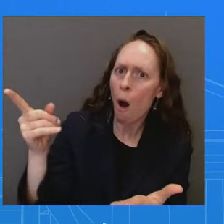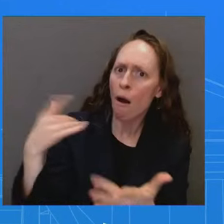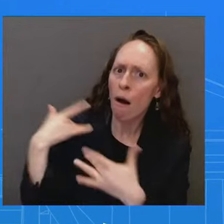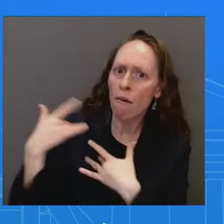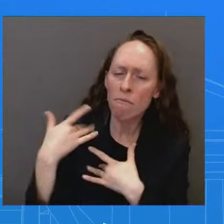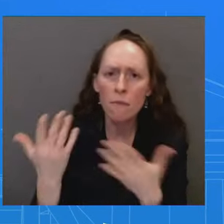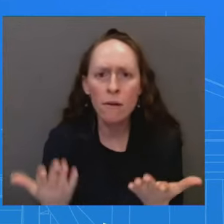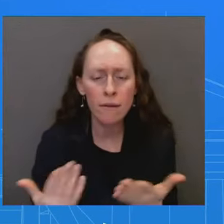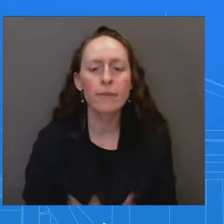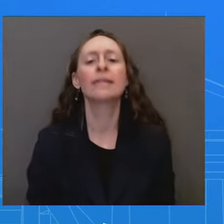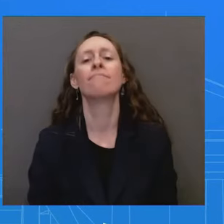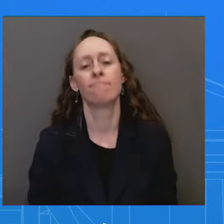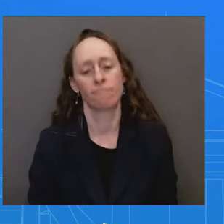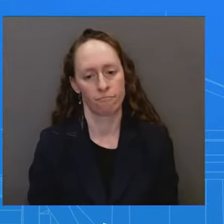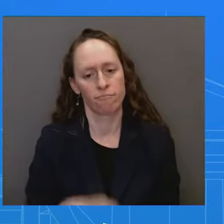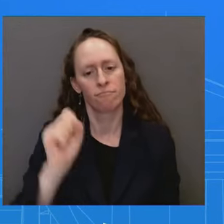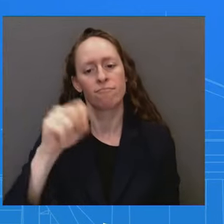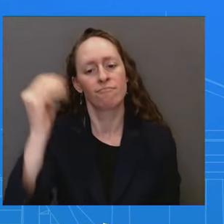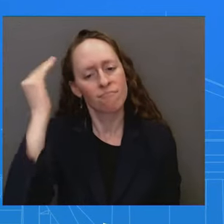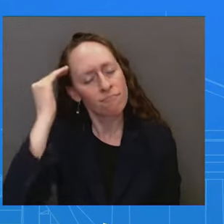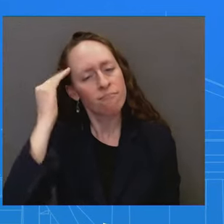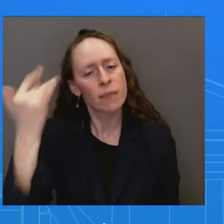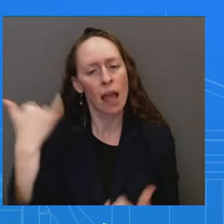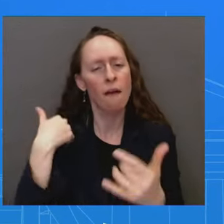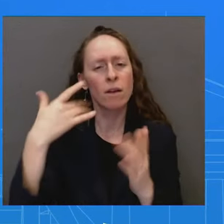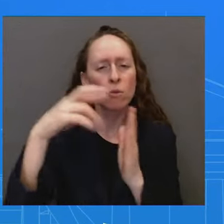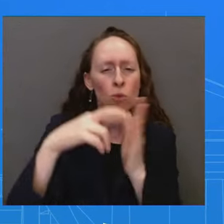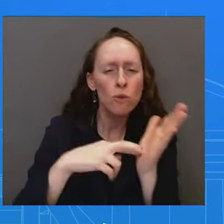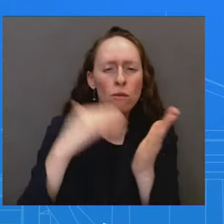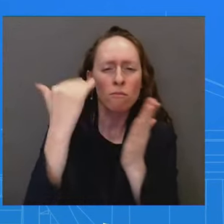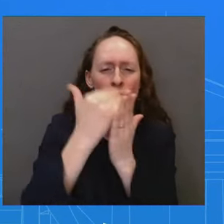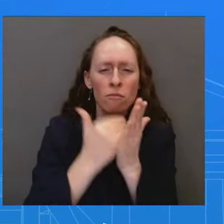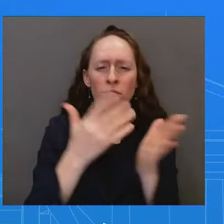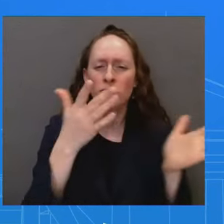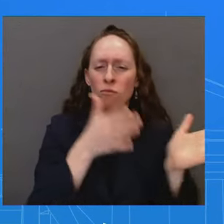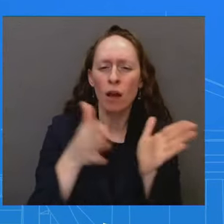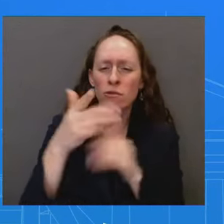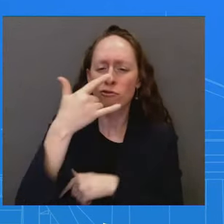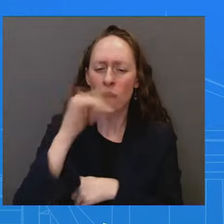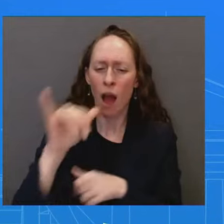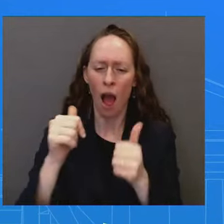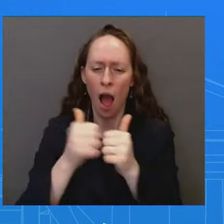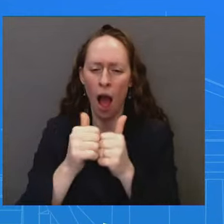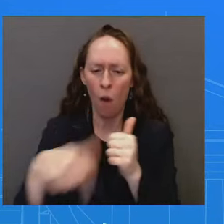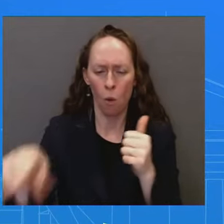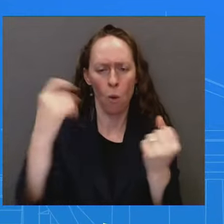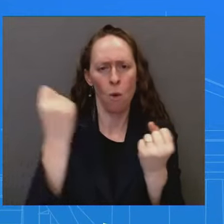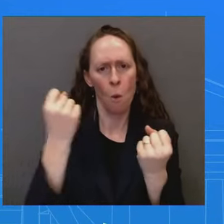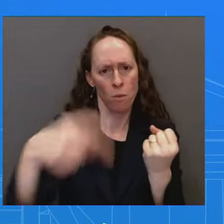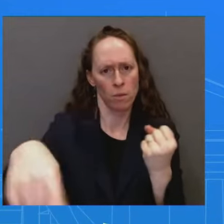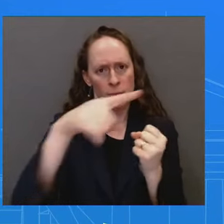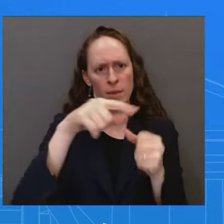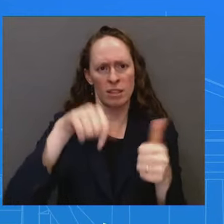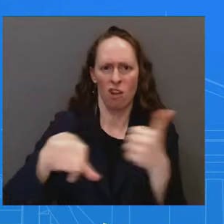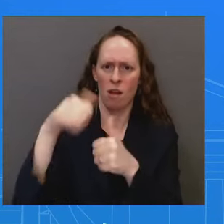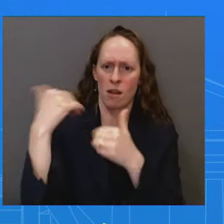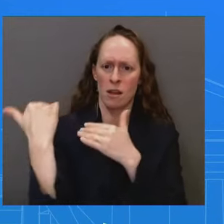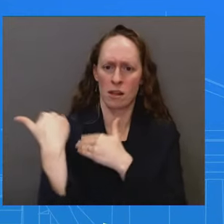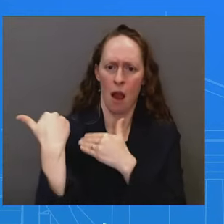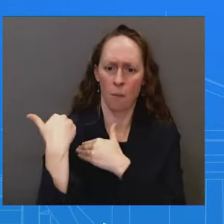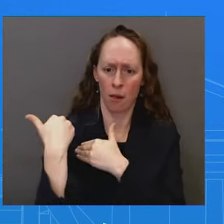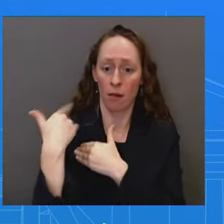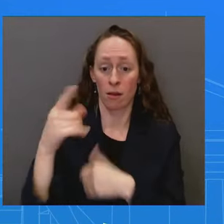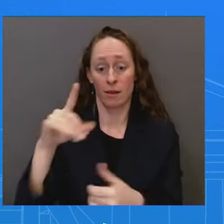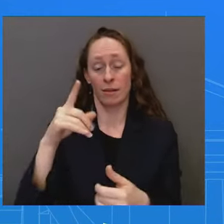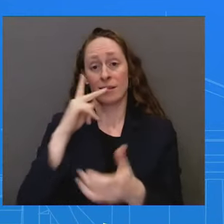terms of accountability. The, the Secretary of Defense himself took full responsibility in his statement over the weekend. I mean,